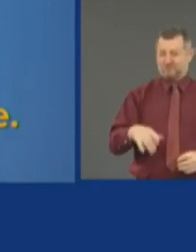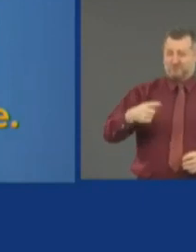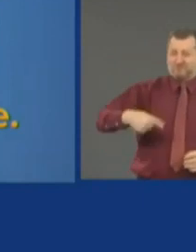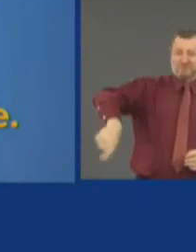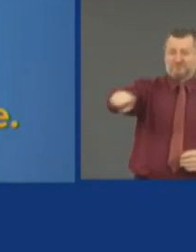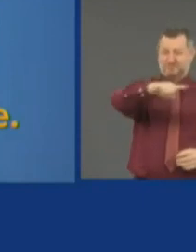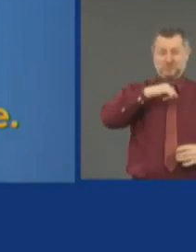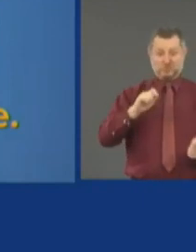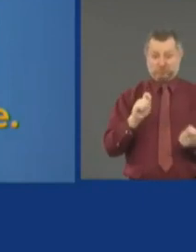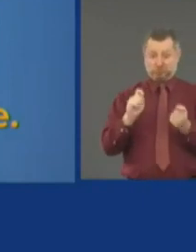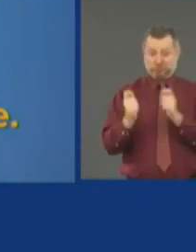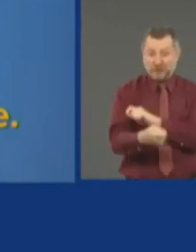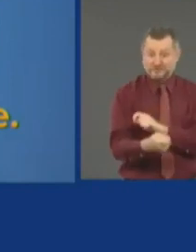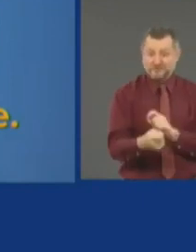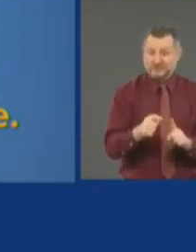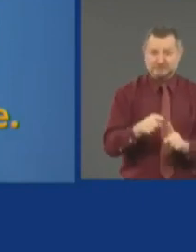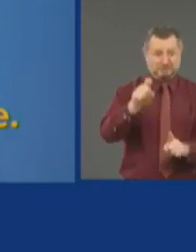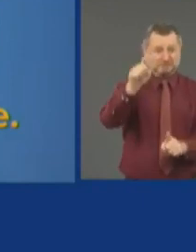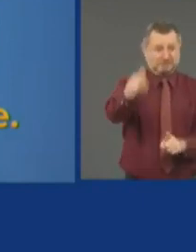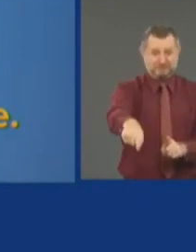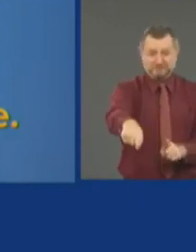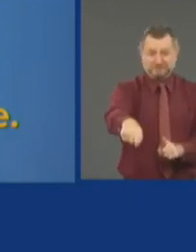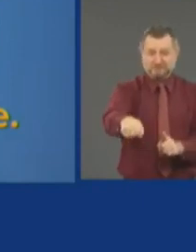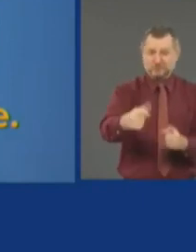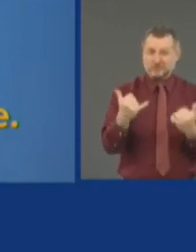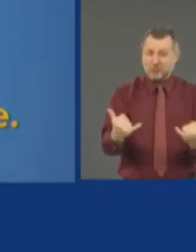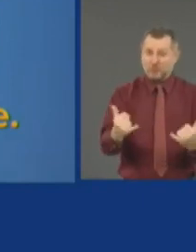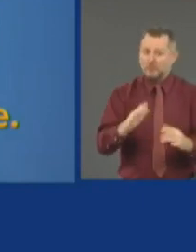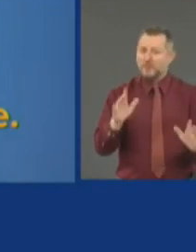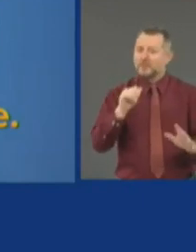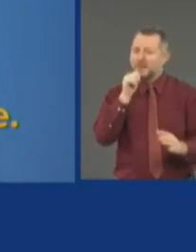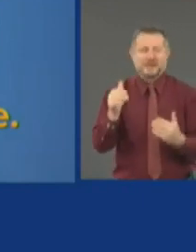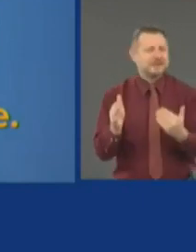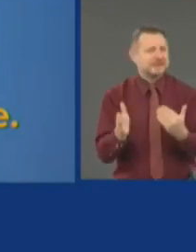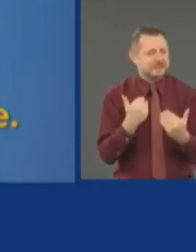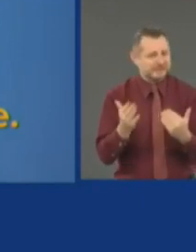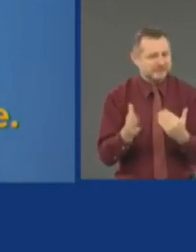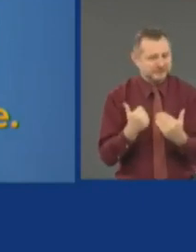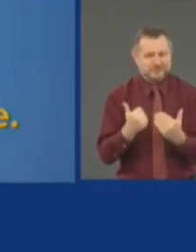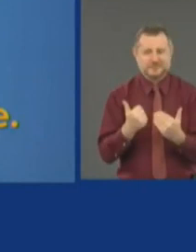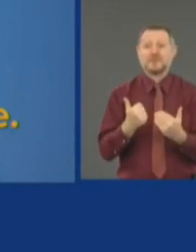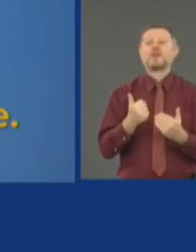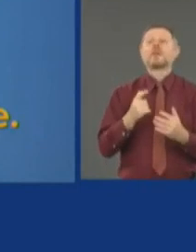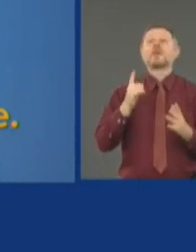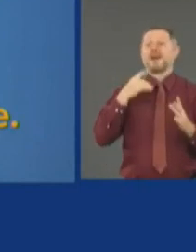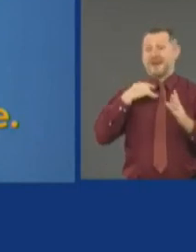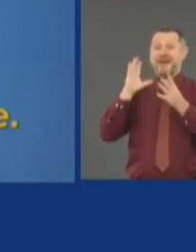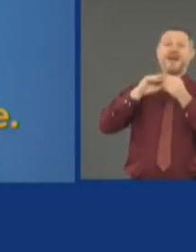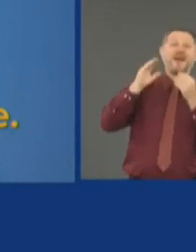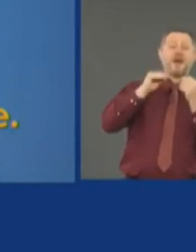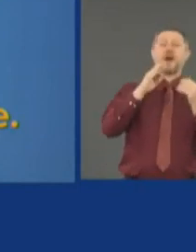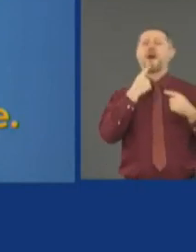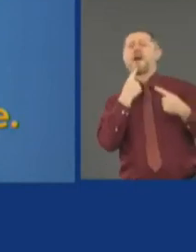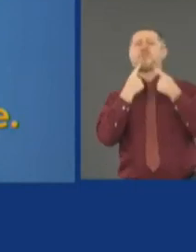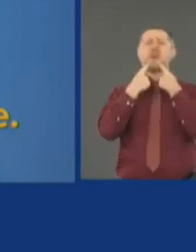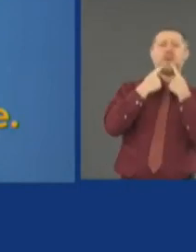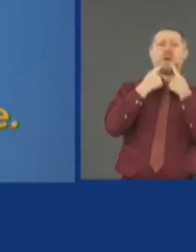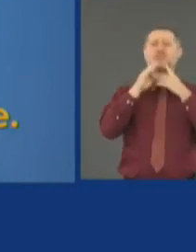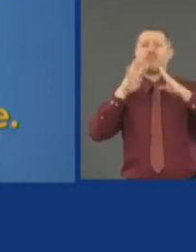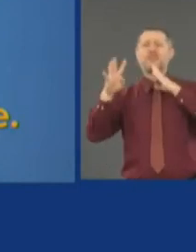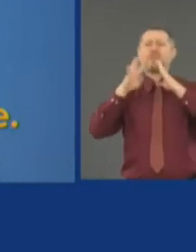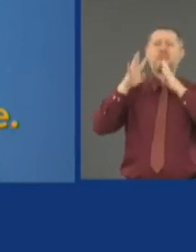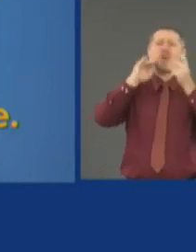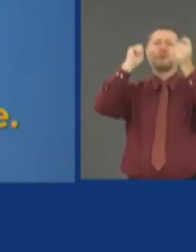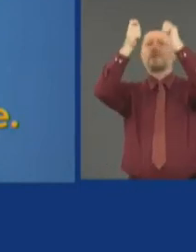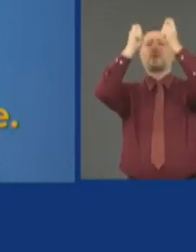very hard to effectuate in society. We all say change, change, change. But the truth is the status quo has